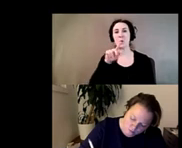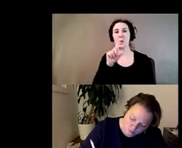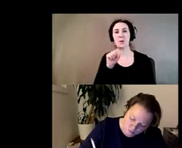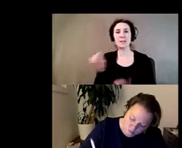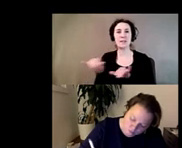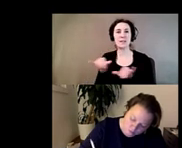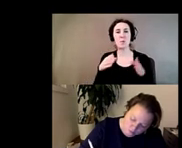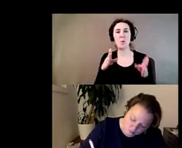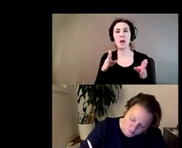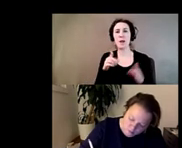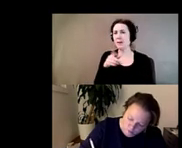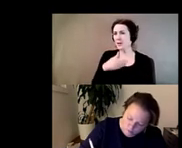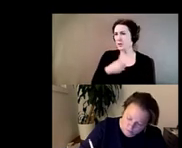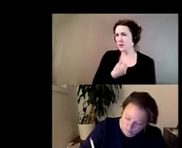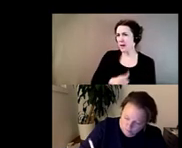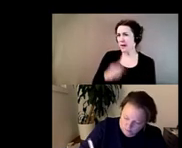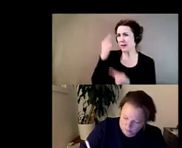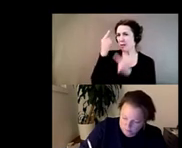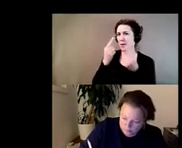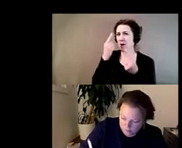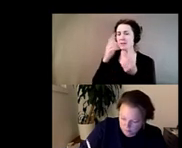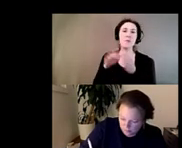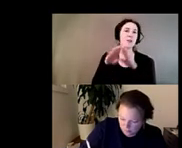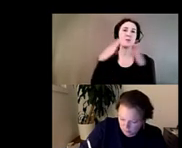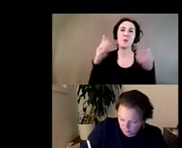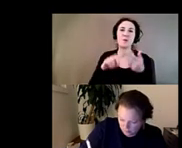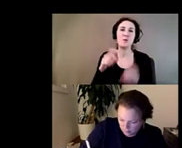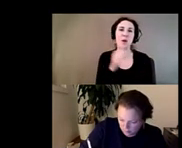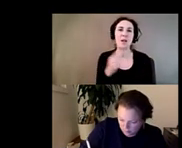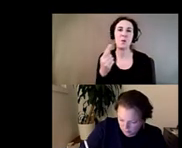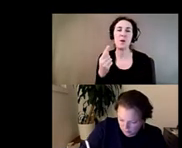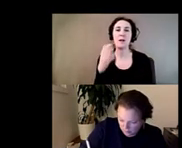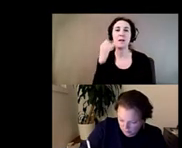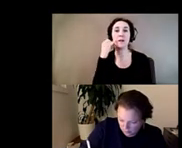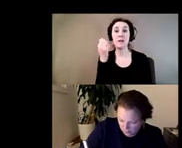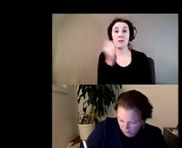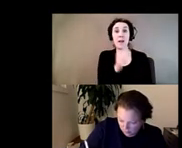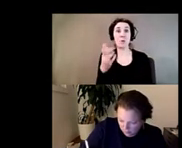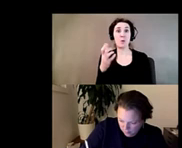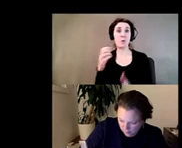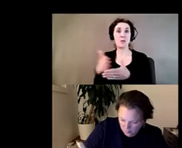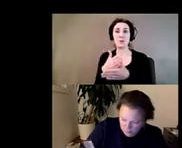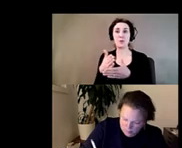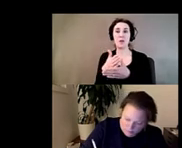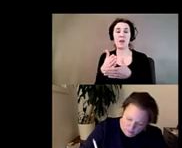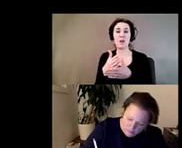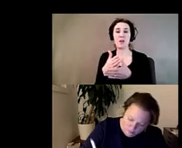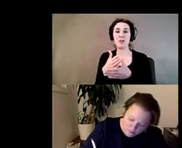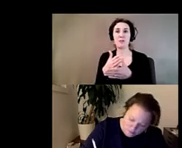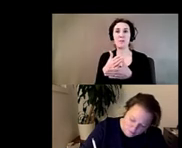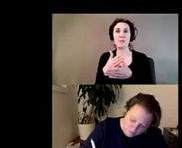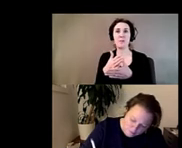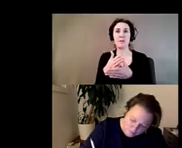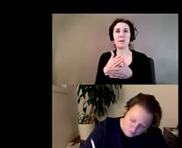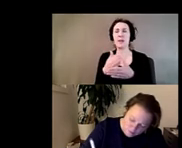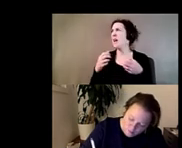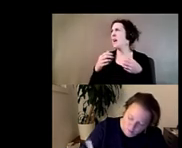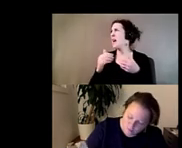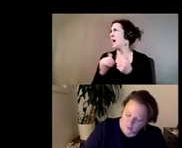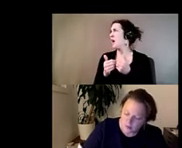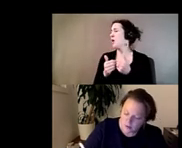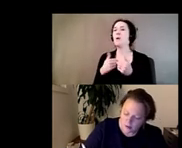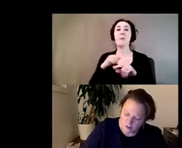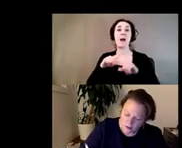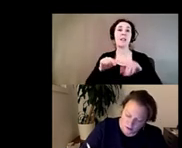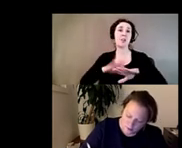thoughts and that's really open to anyone so if you just um if anyone would like to share um i'm trying to think how they would do that but i can call